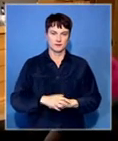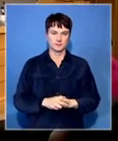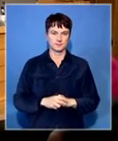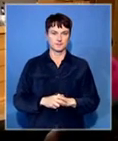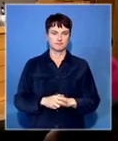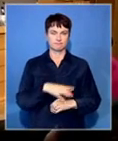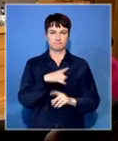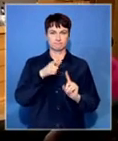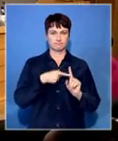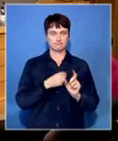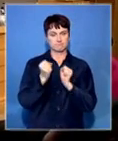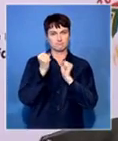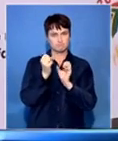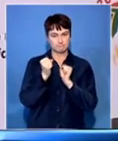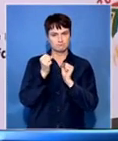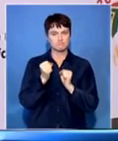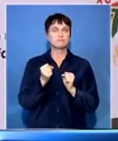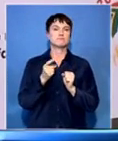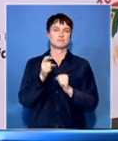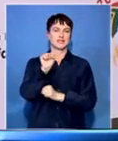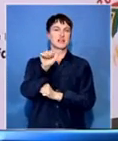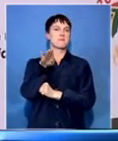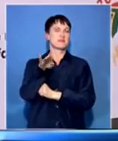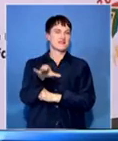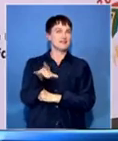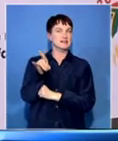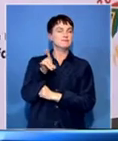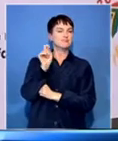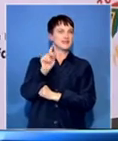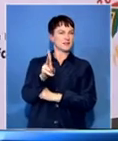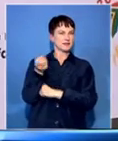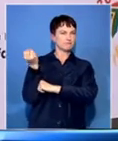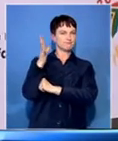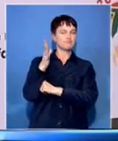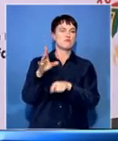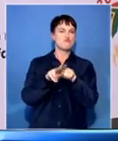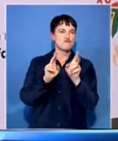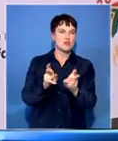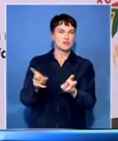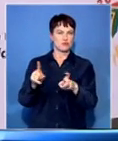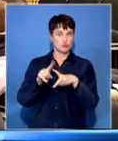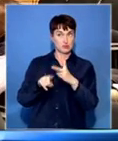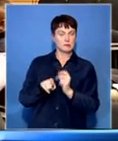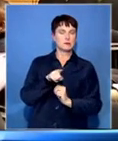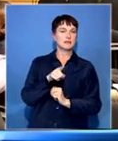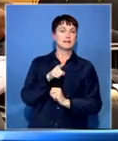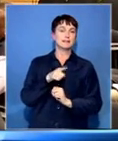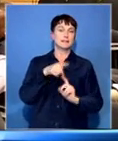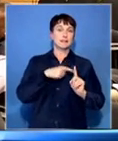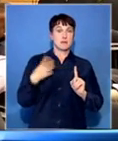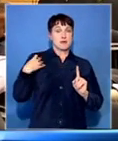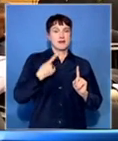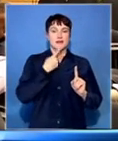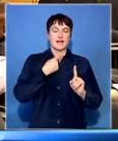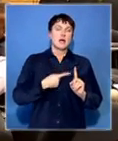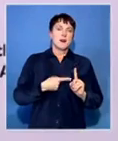While addressing matters relating to the public broadcaster, the new minister spoke out against the notion that the SABC is